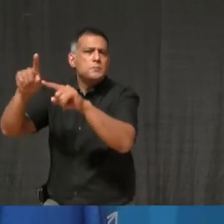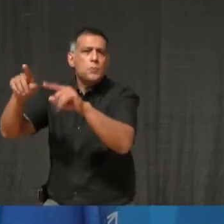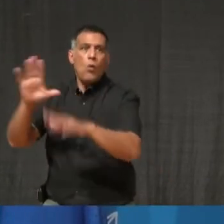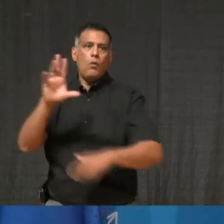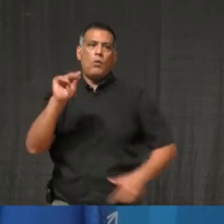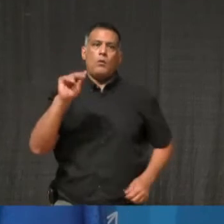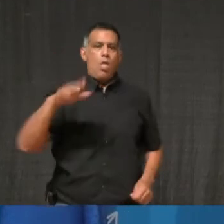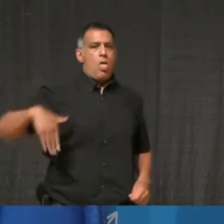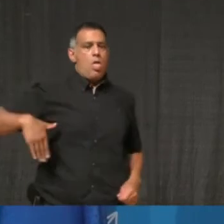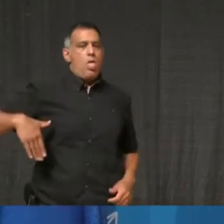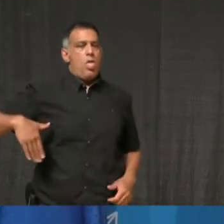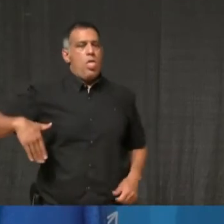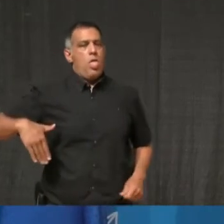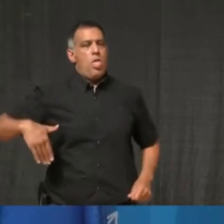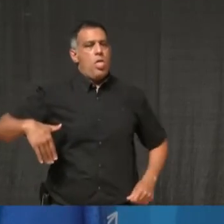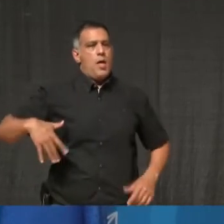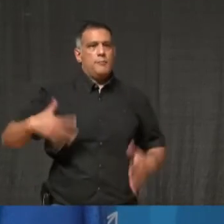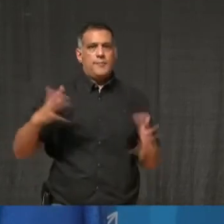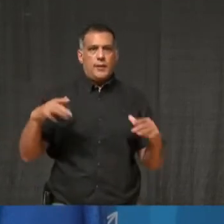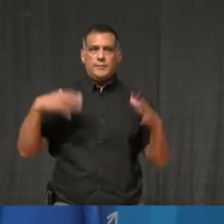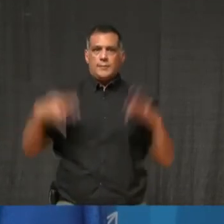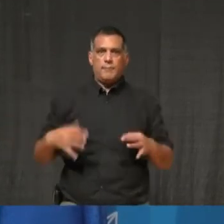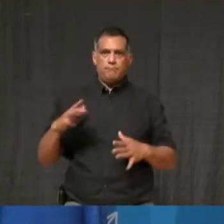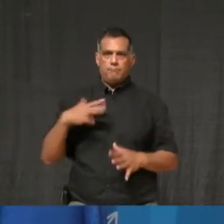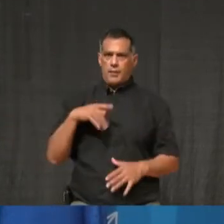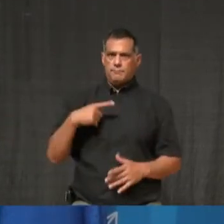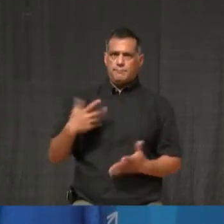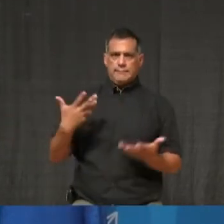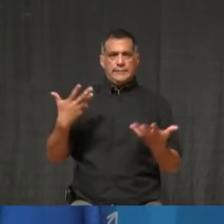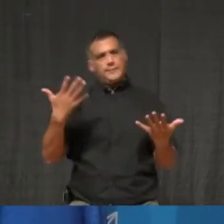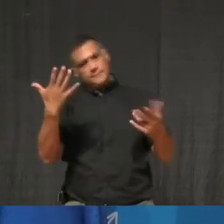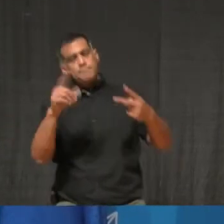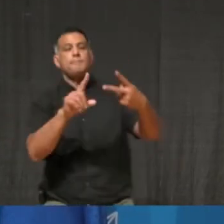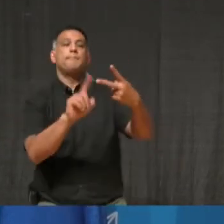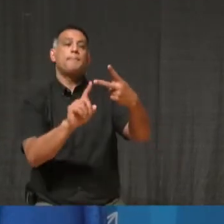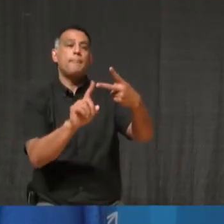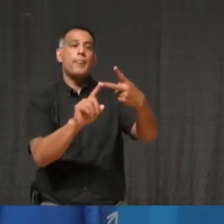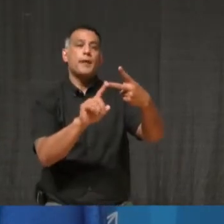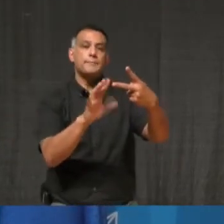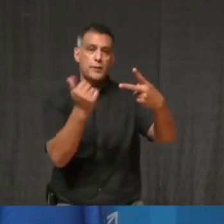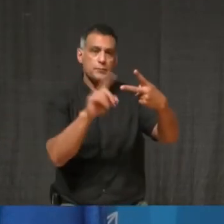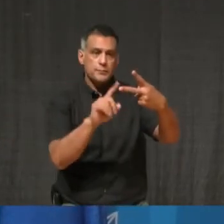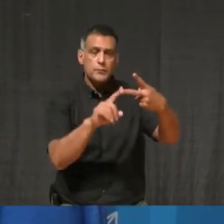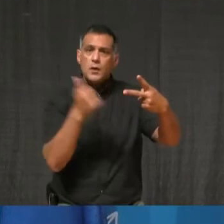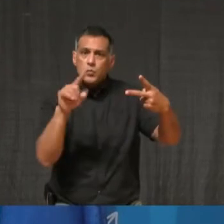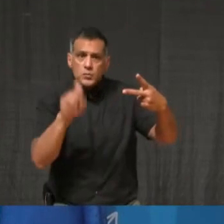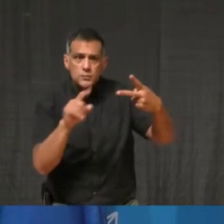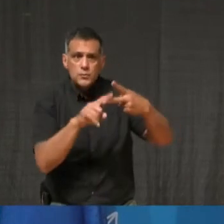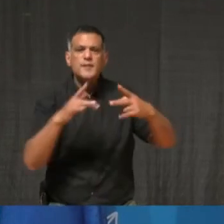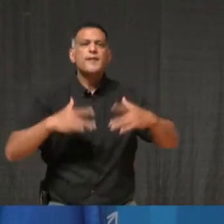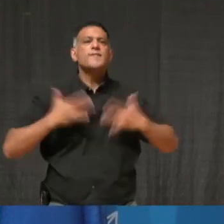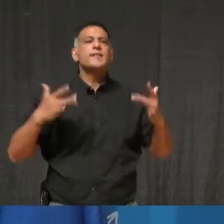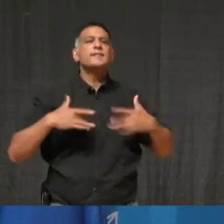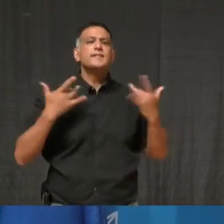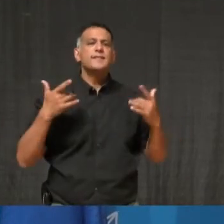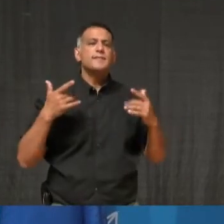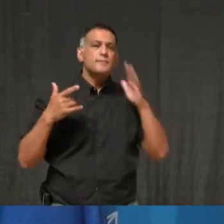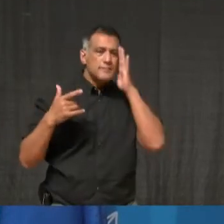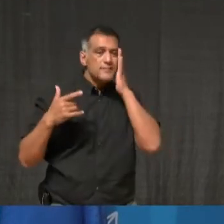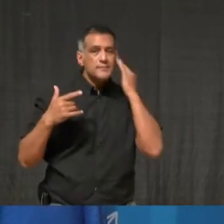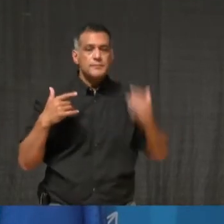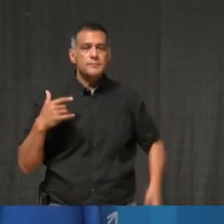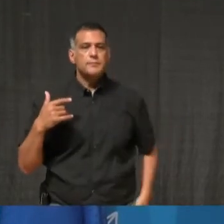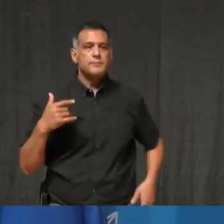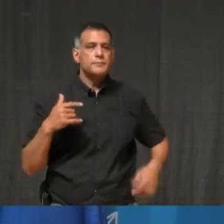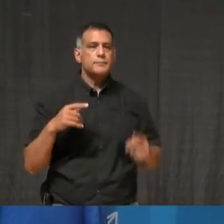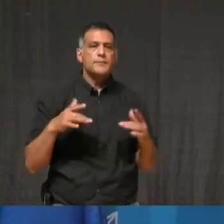Not even, okay. My follow-up, that's nice and simple. My follow-up is on events and on Diwali. So I'd like to